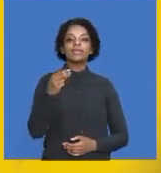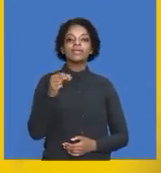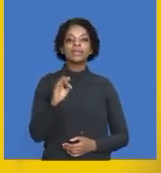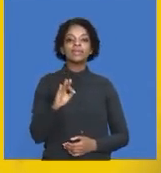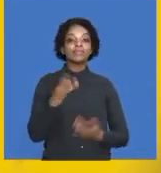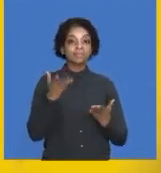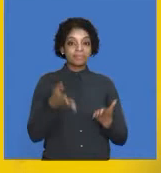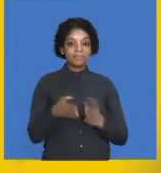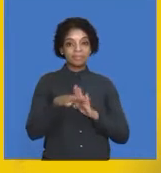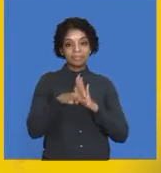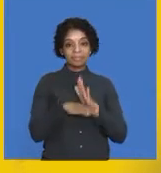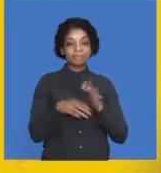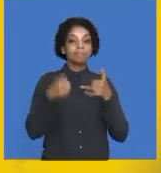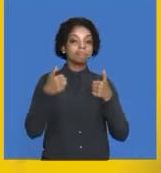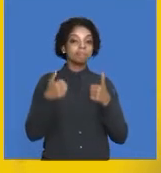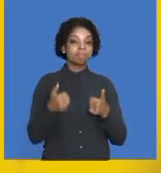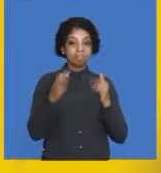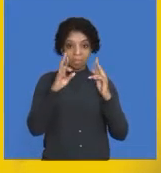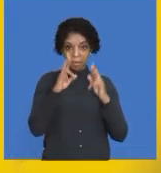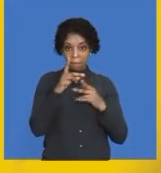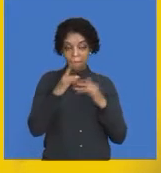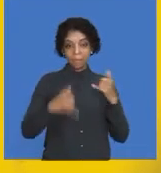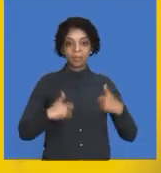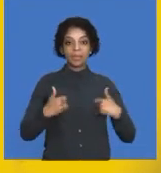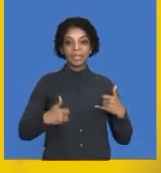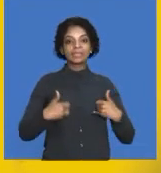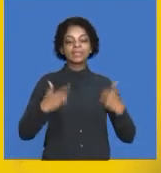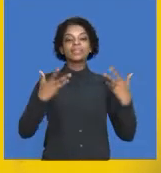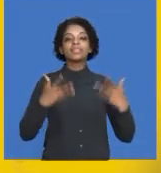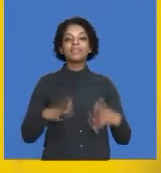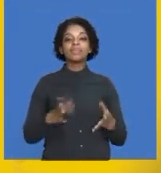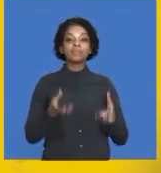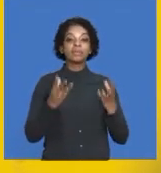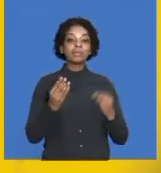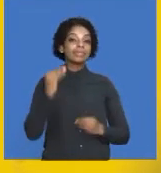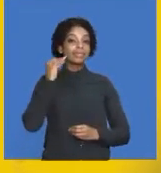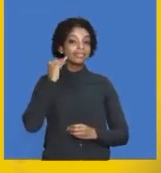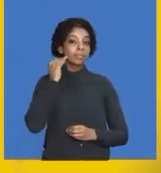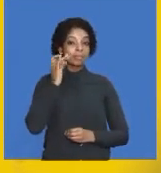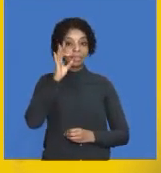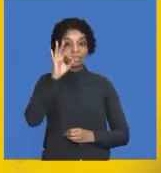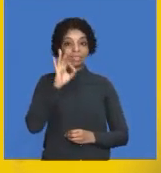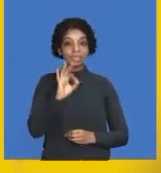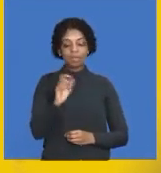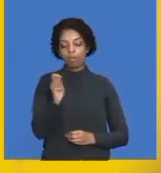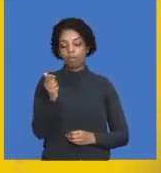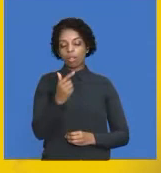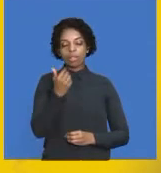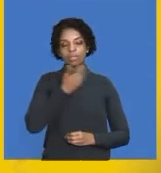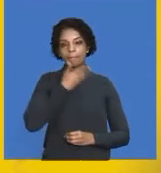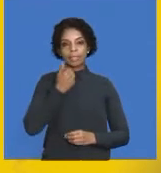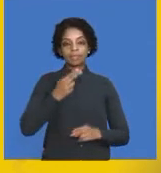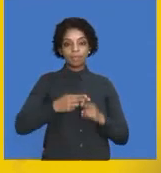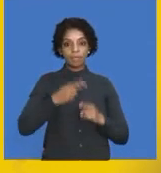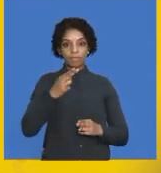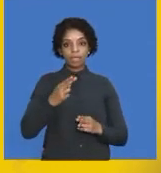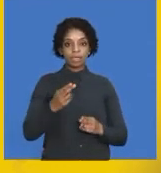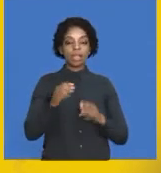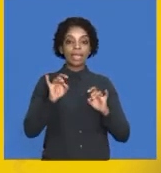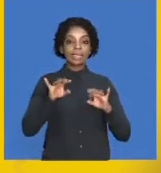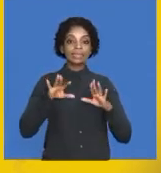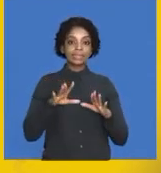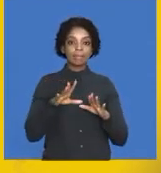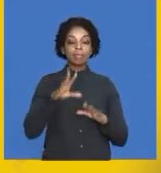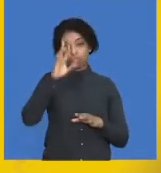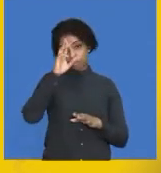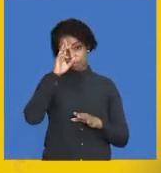Matrix, it's been a good show. I hope you did enjoy it, and you got as much information as you needed. Everything of the best for your final exams, and remember to